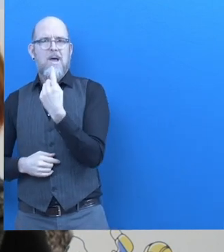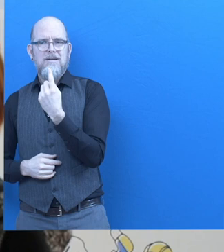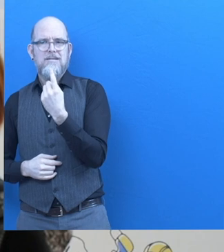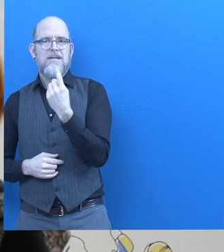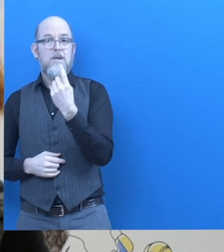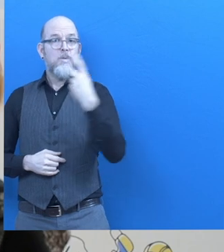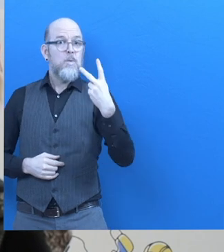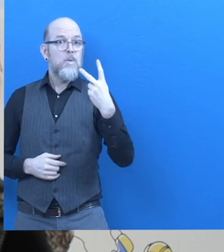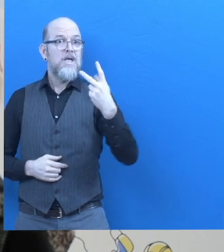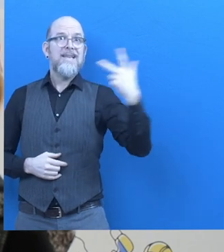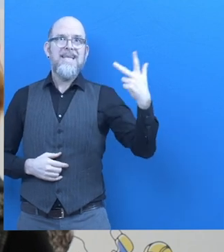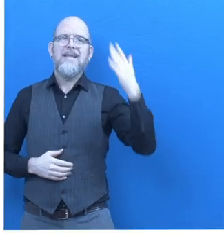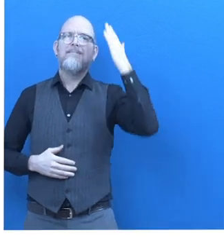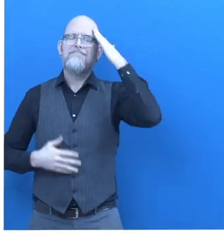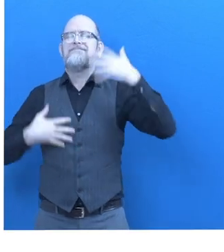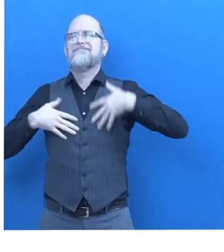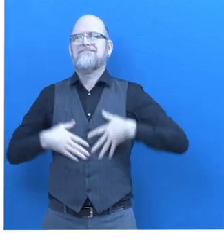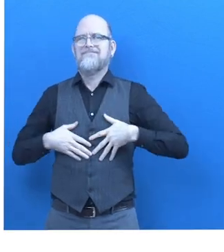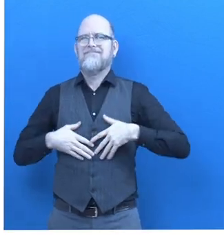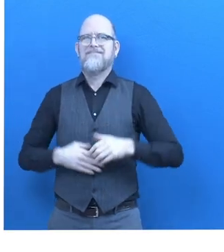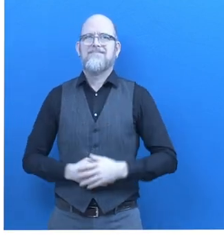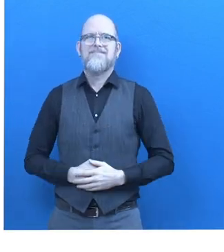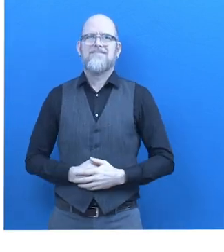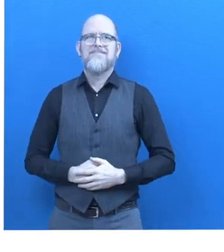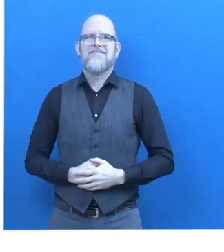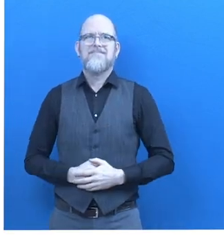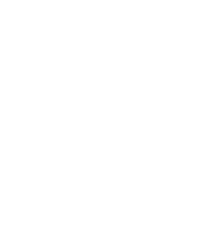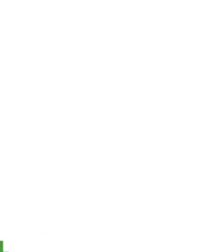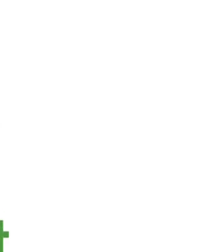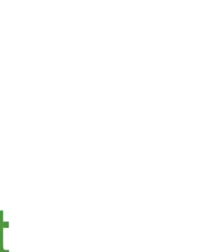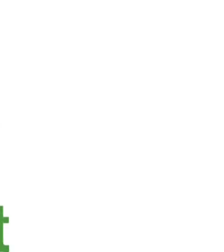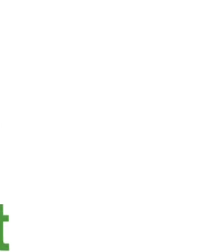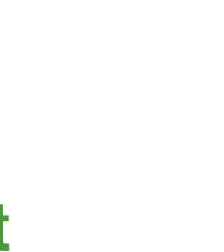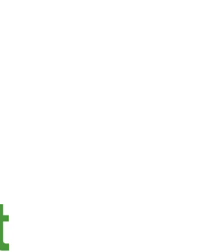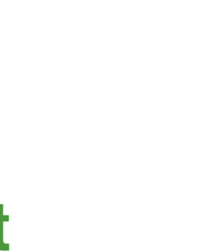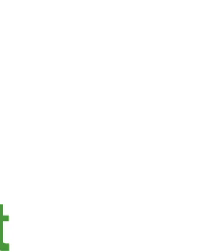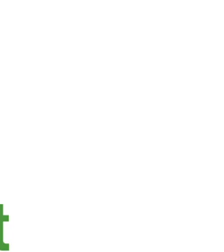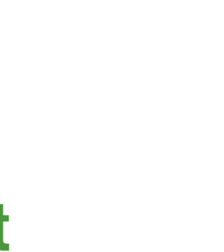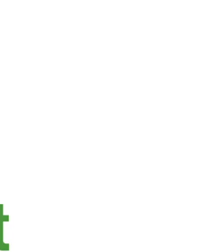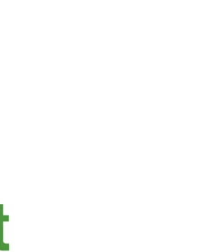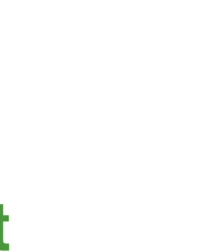one, I could do two, and I could do three. Sierra Project. For a world without barriers.